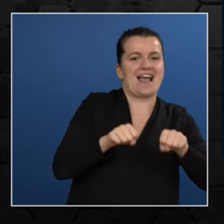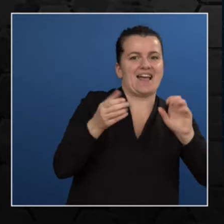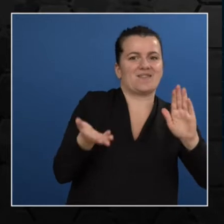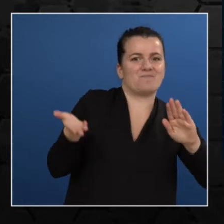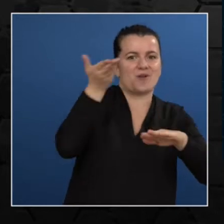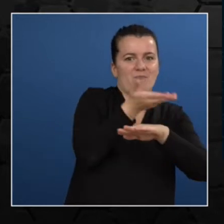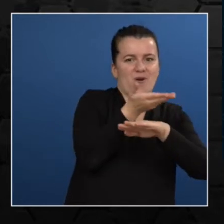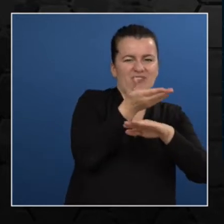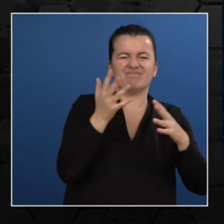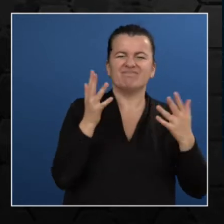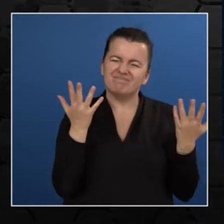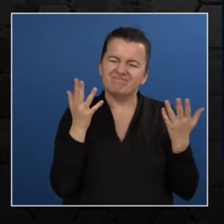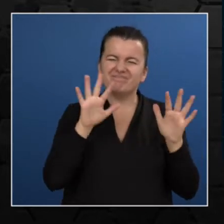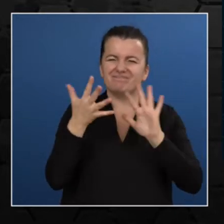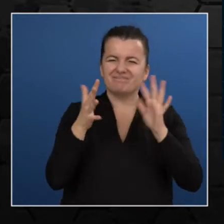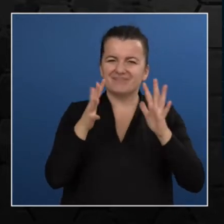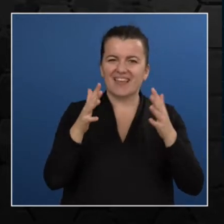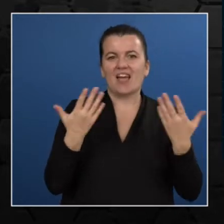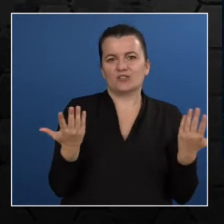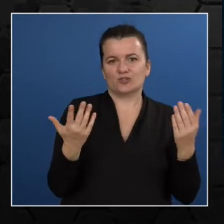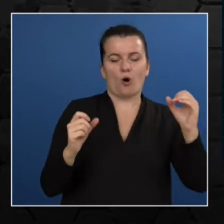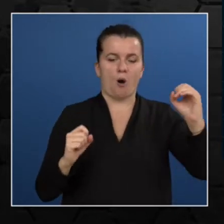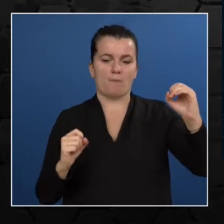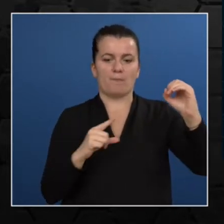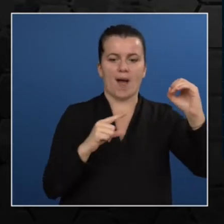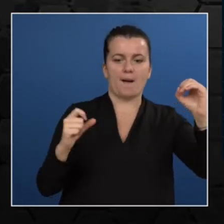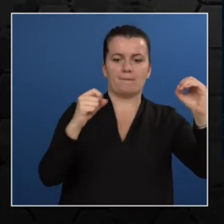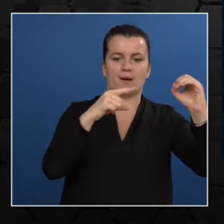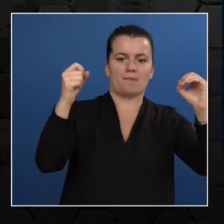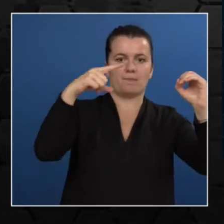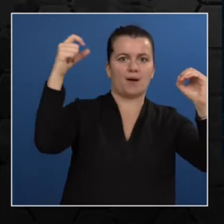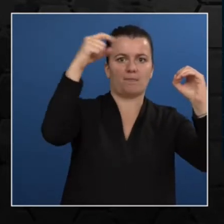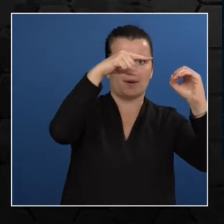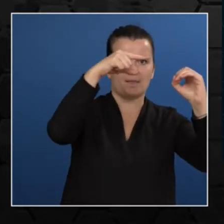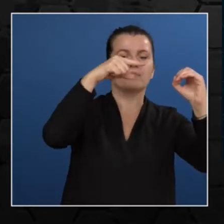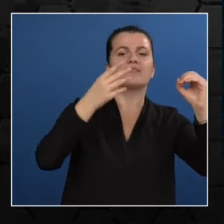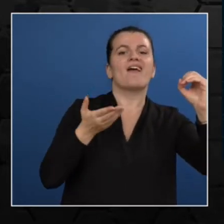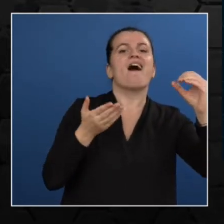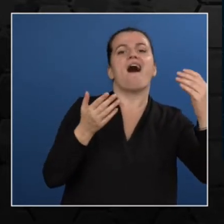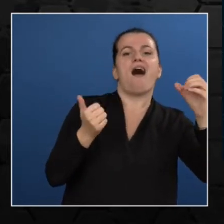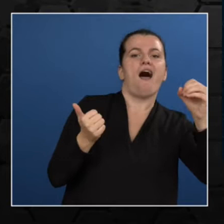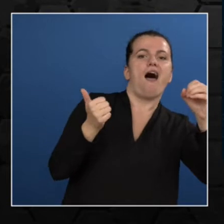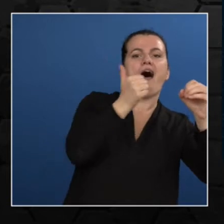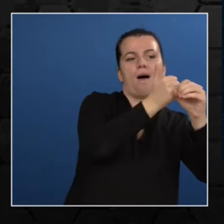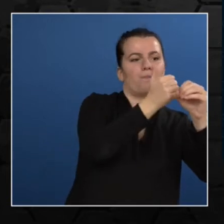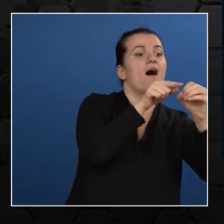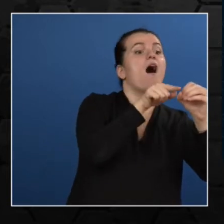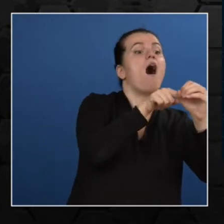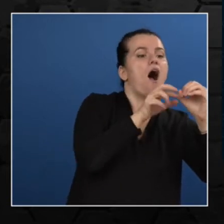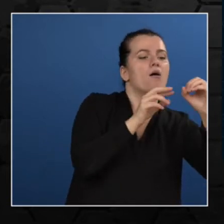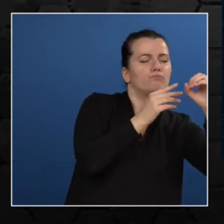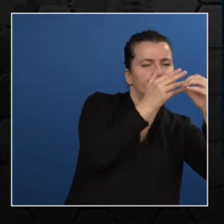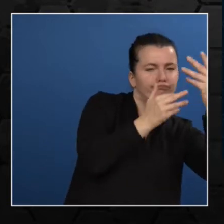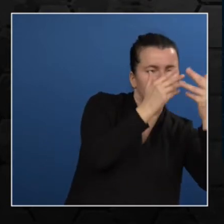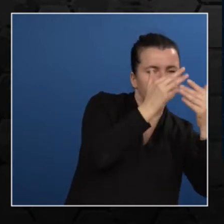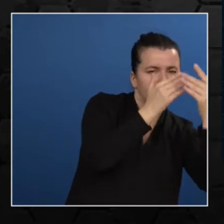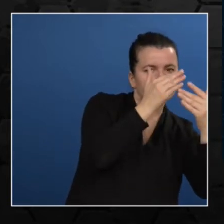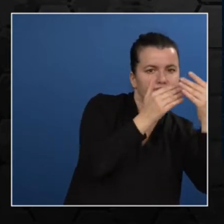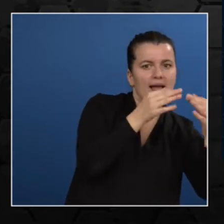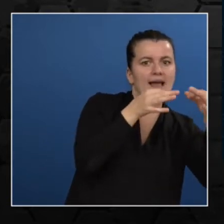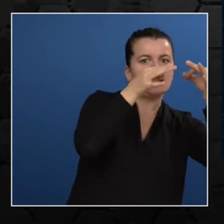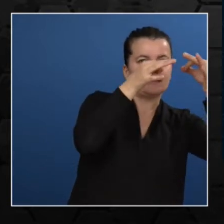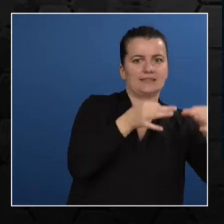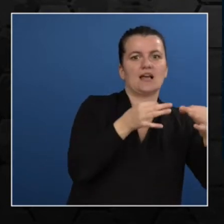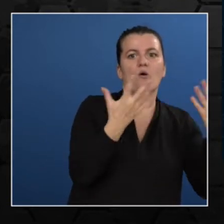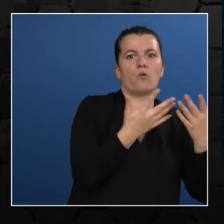less sensitive and helps it to generalize in much better manner. Now, one thing we should remember is that the output